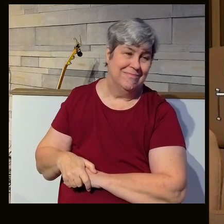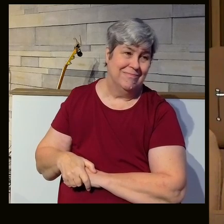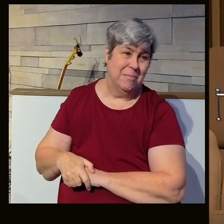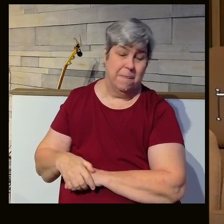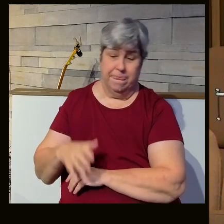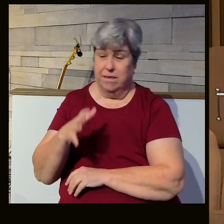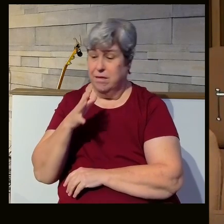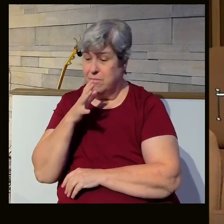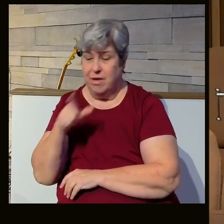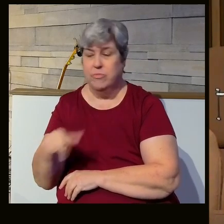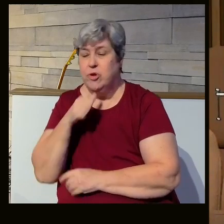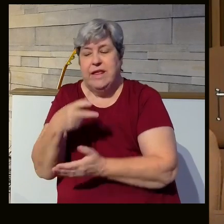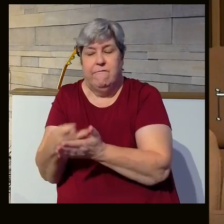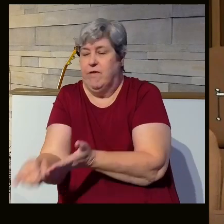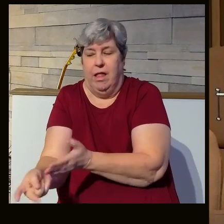Mom, you're not a failure.